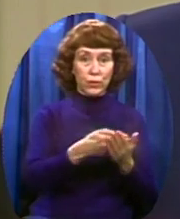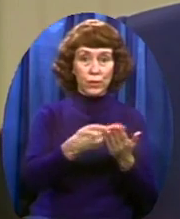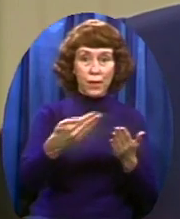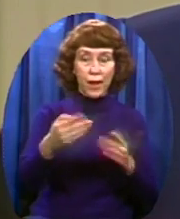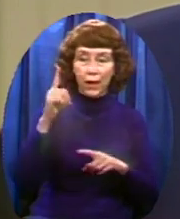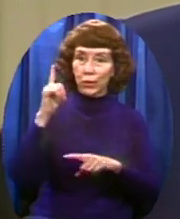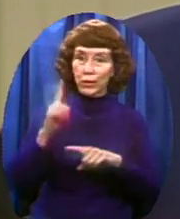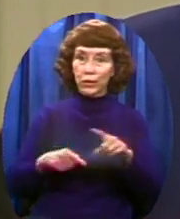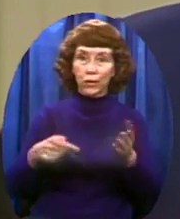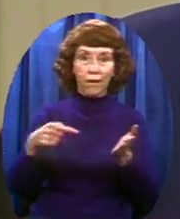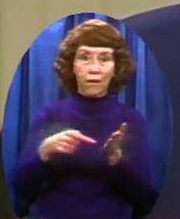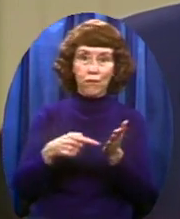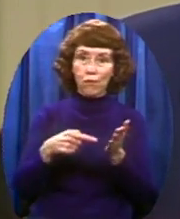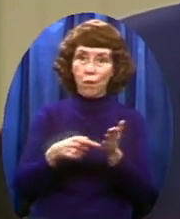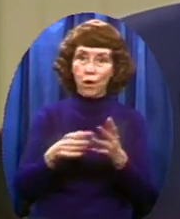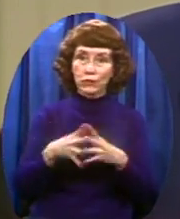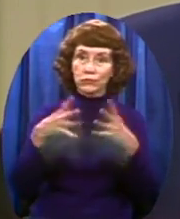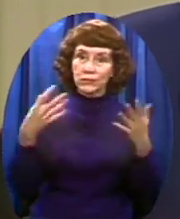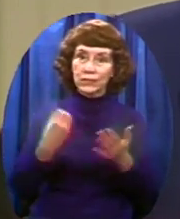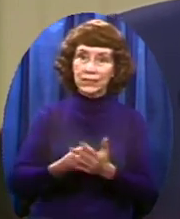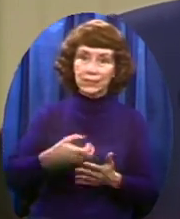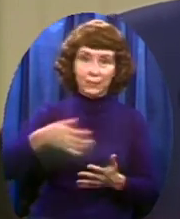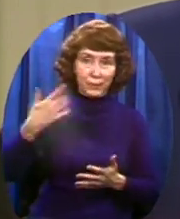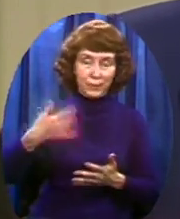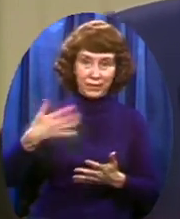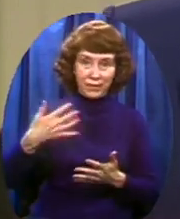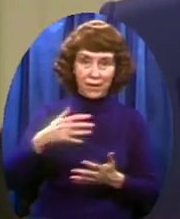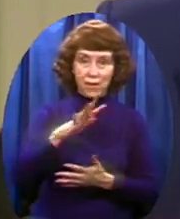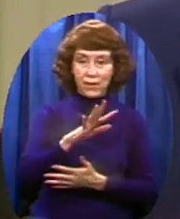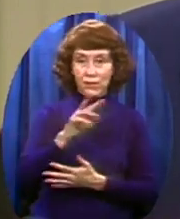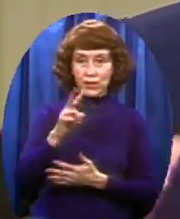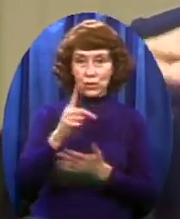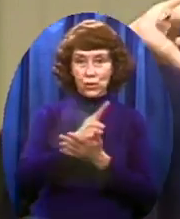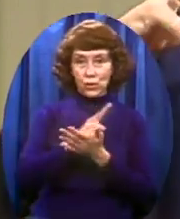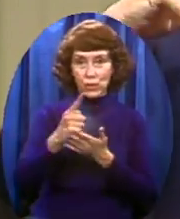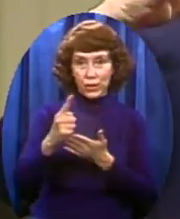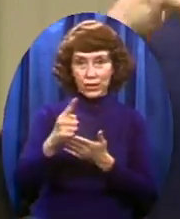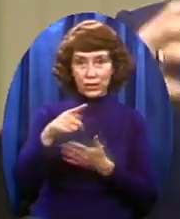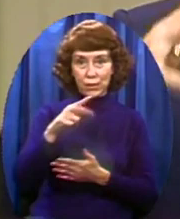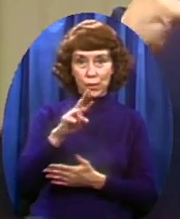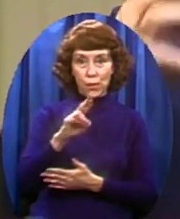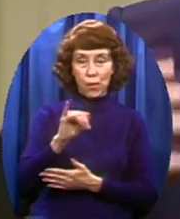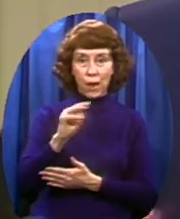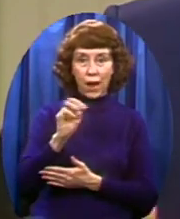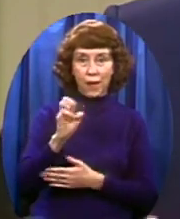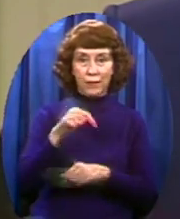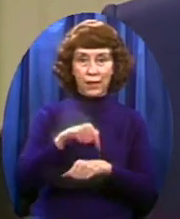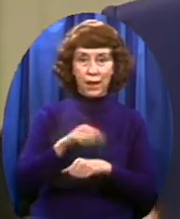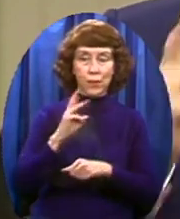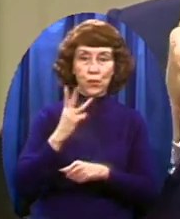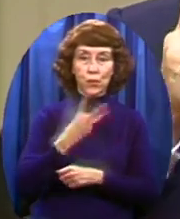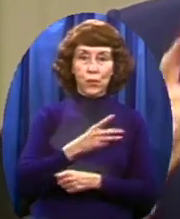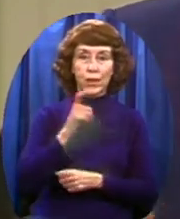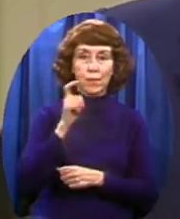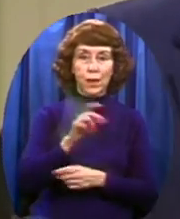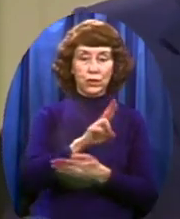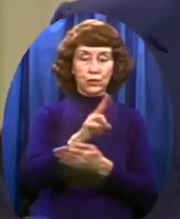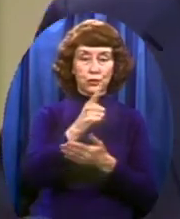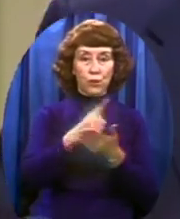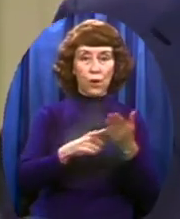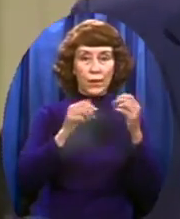every week 52 weeks a year in prime time So we have to take what we can get and what we can afford However,